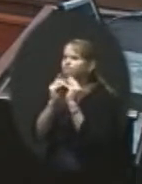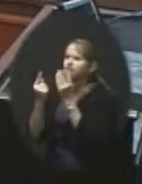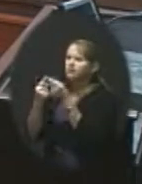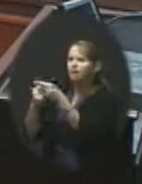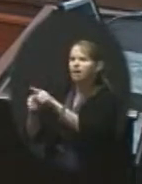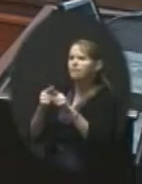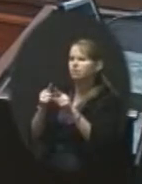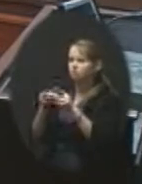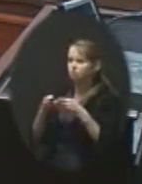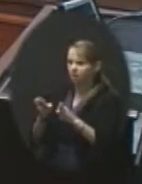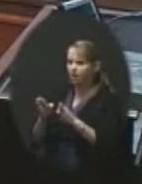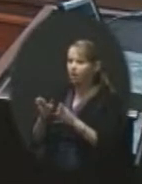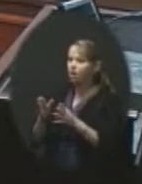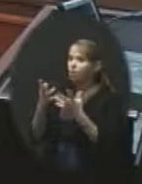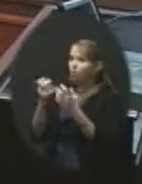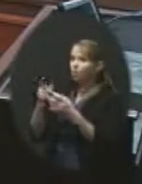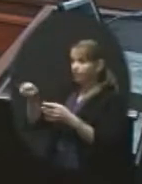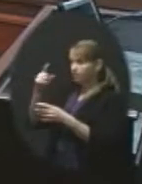Does that make sense?